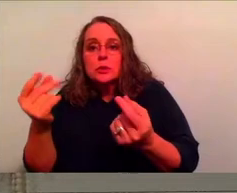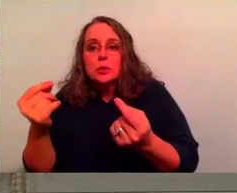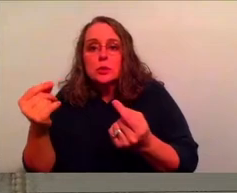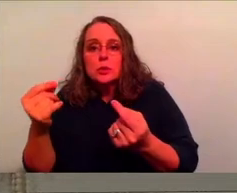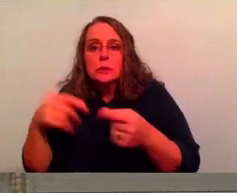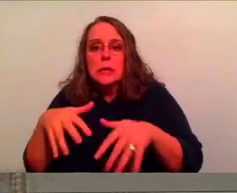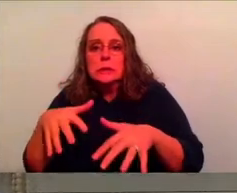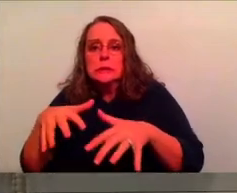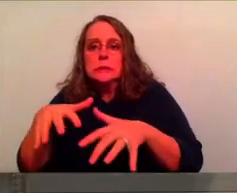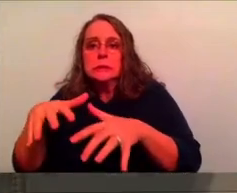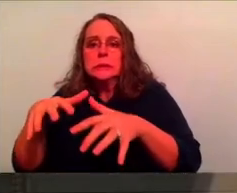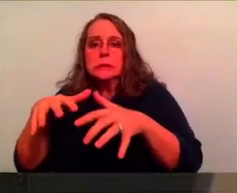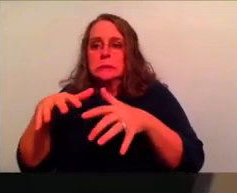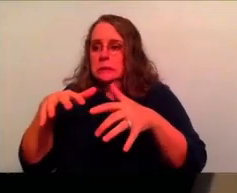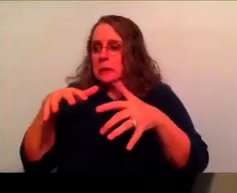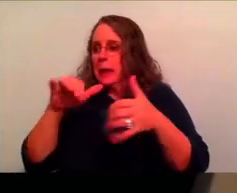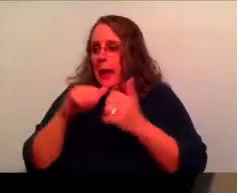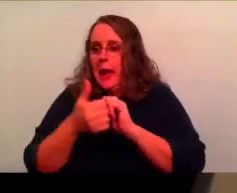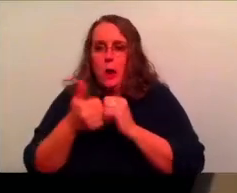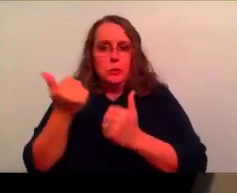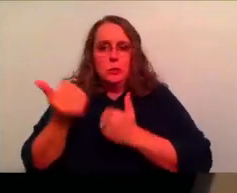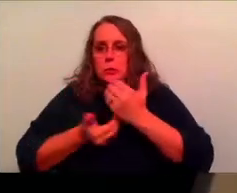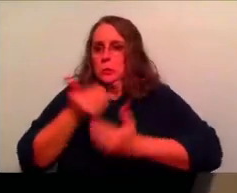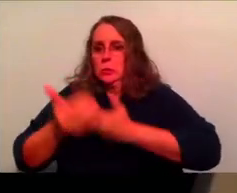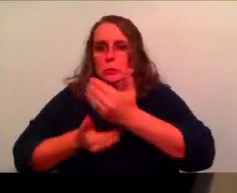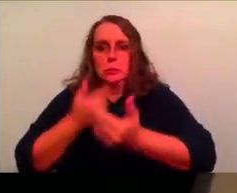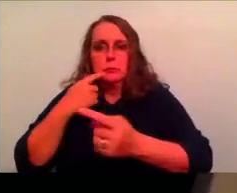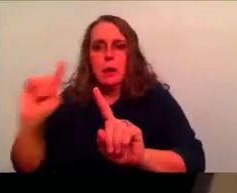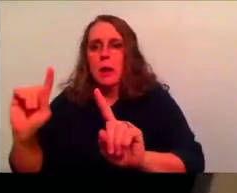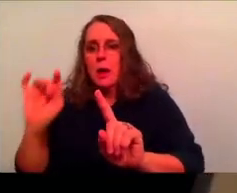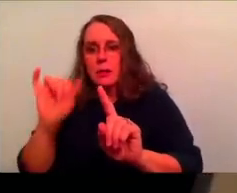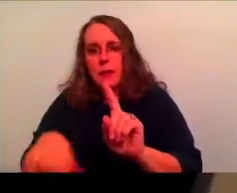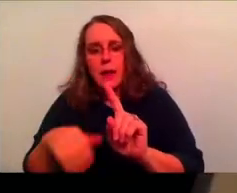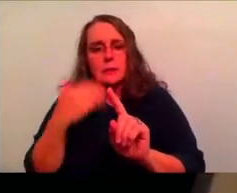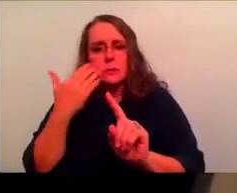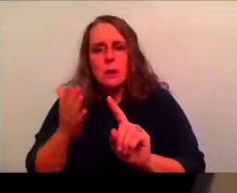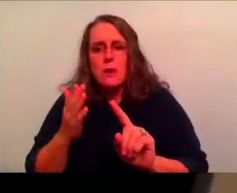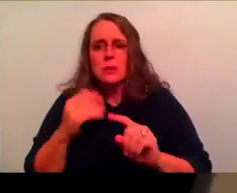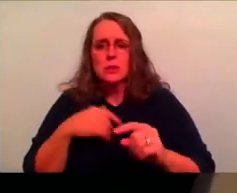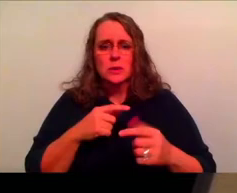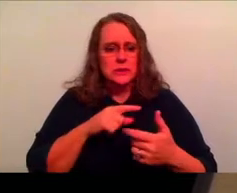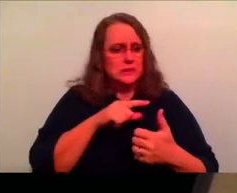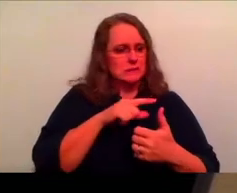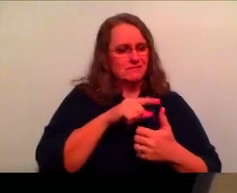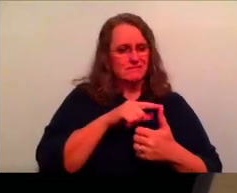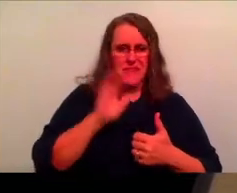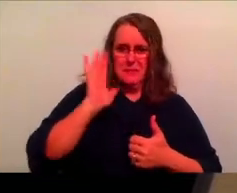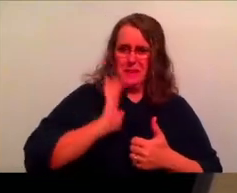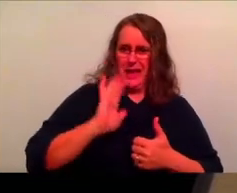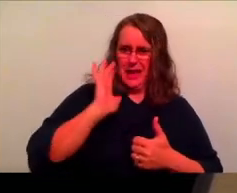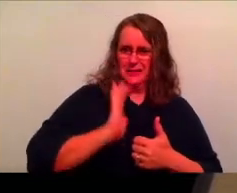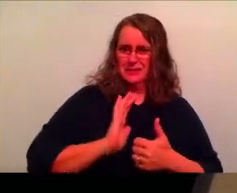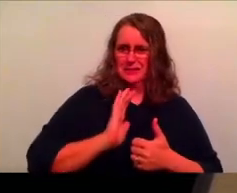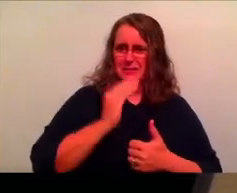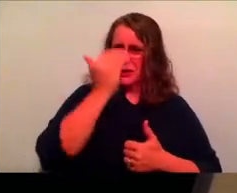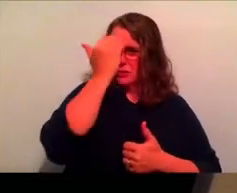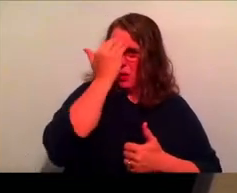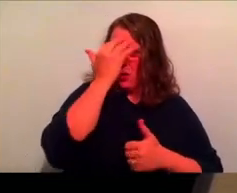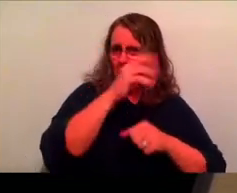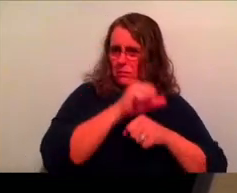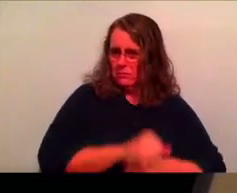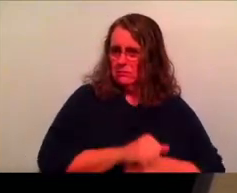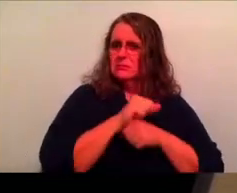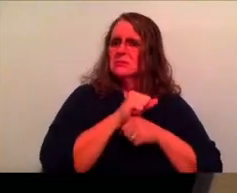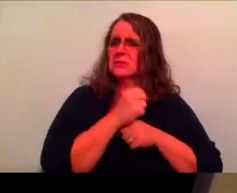and to maneuver all that it's going to bring with it. And so to, to look at the two and go, oh, should I choose the thing that's, that's known that, that I know how to